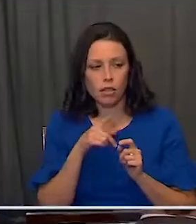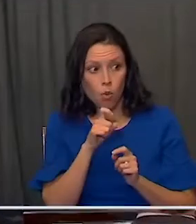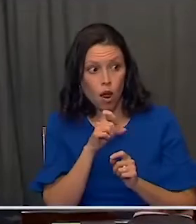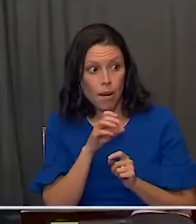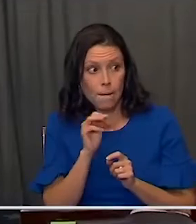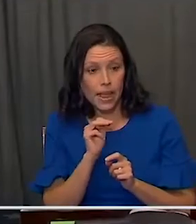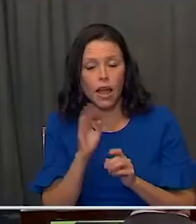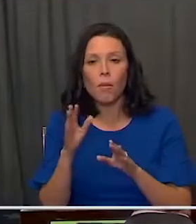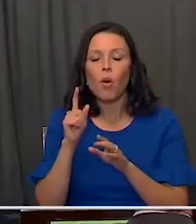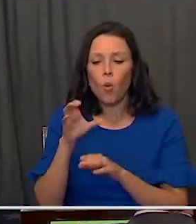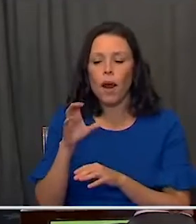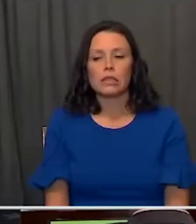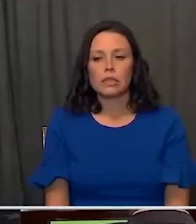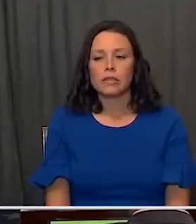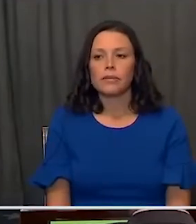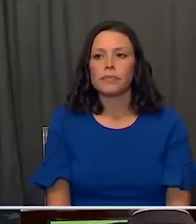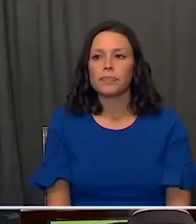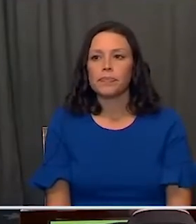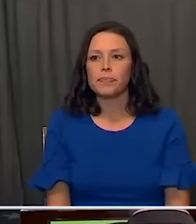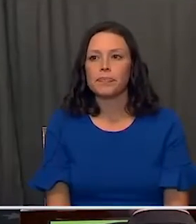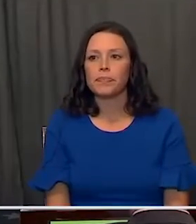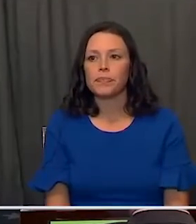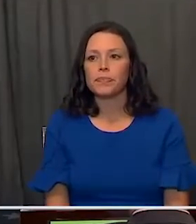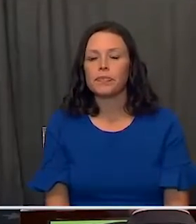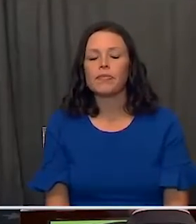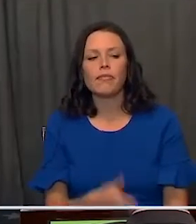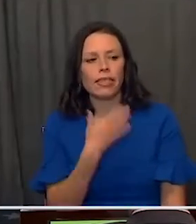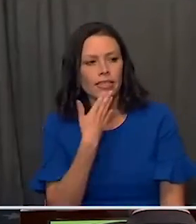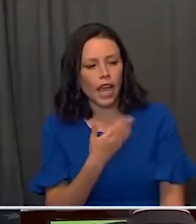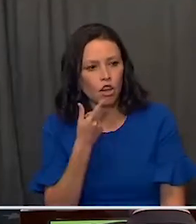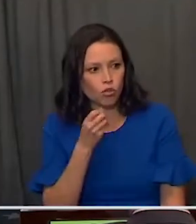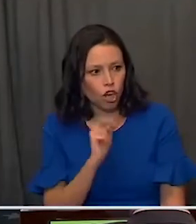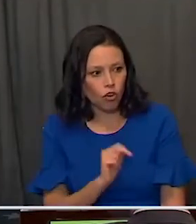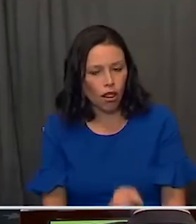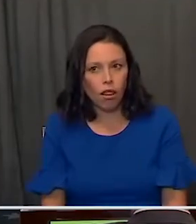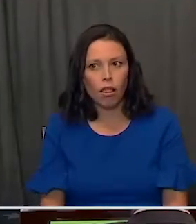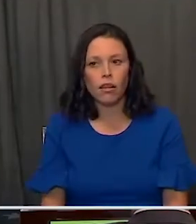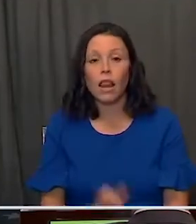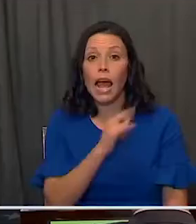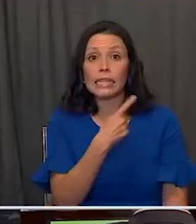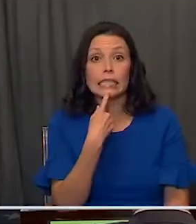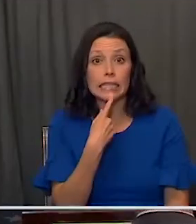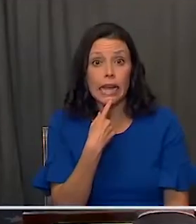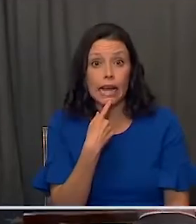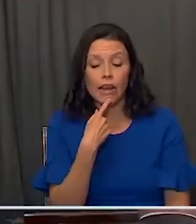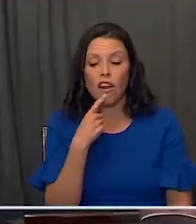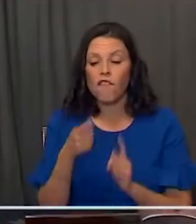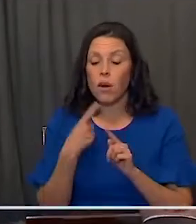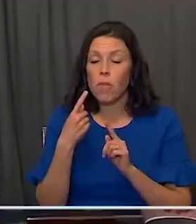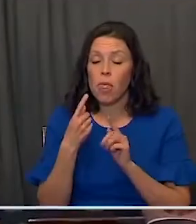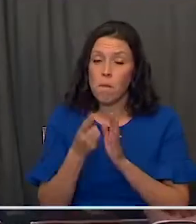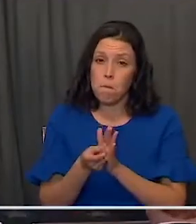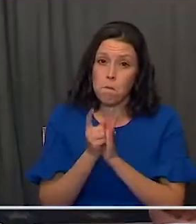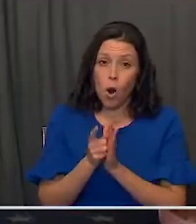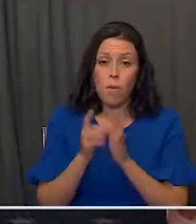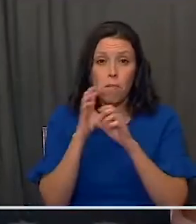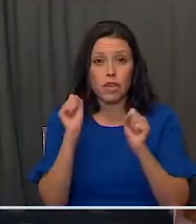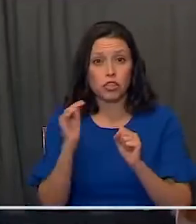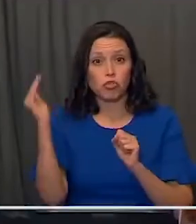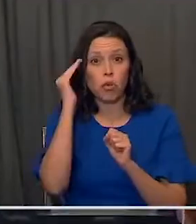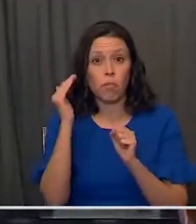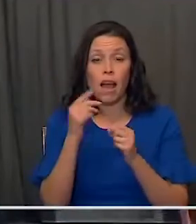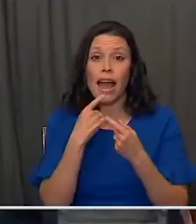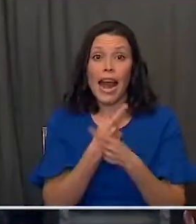Yeah, excuse me, 100 million. Thank you. General Perna, thank you. And as he said, from the time President Trump announced Operation Warp Speed,